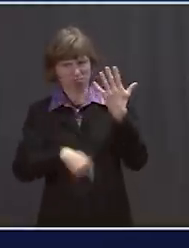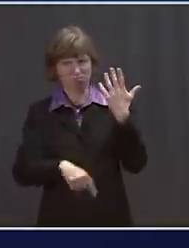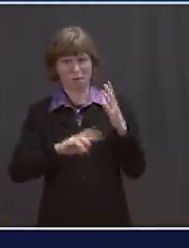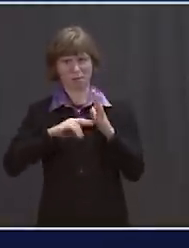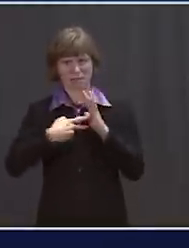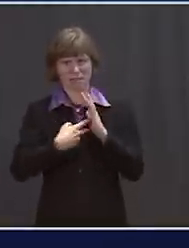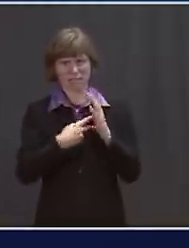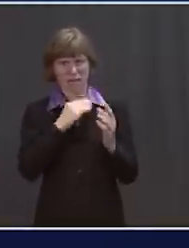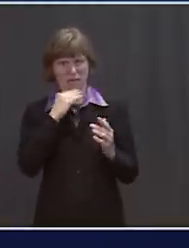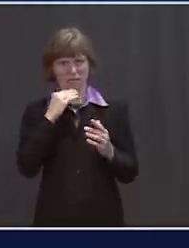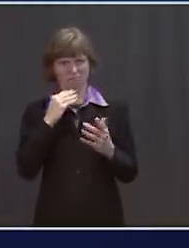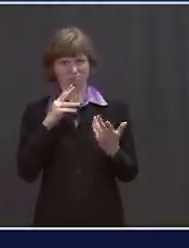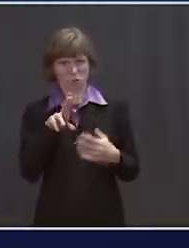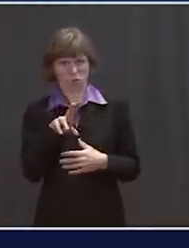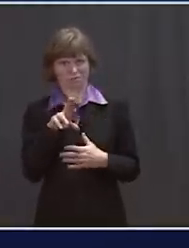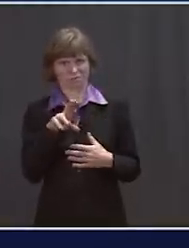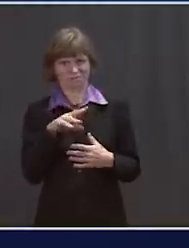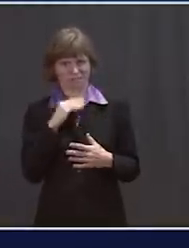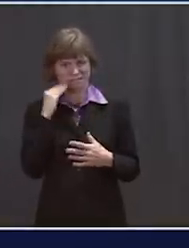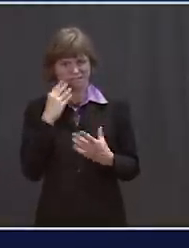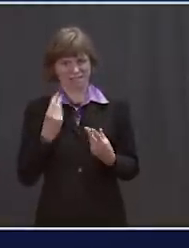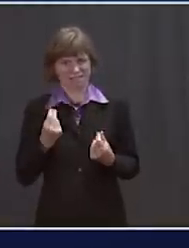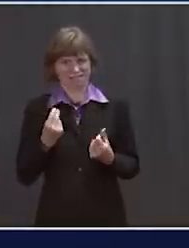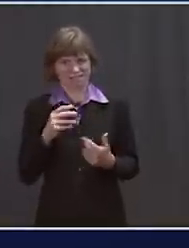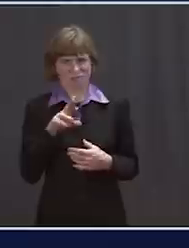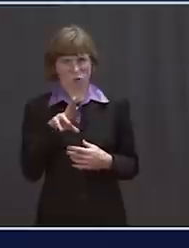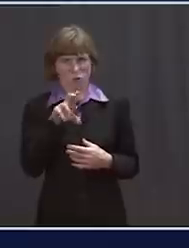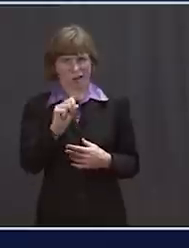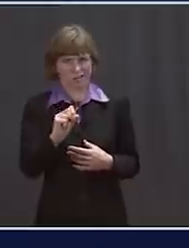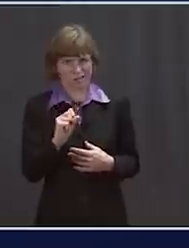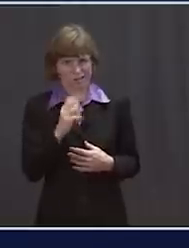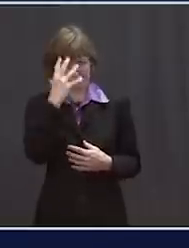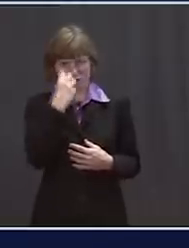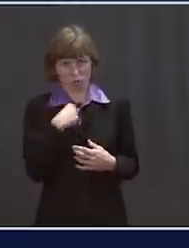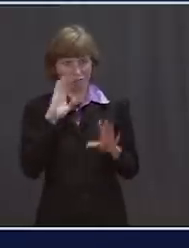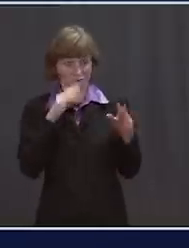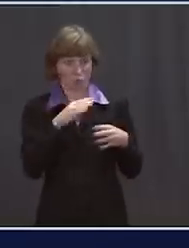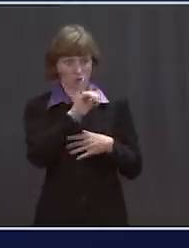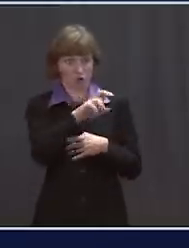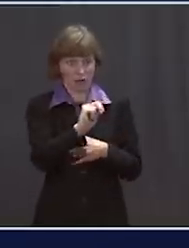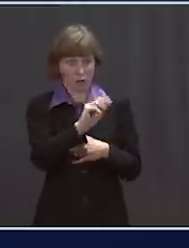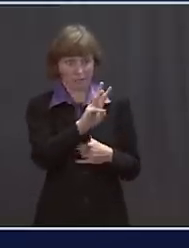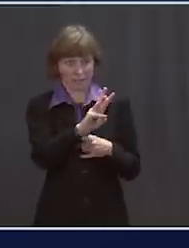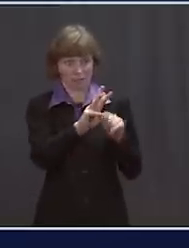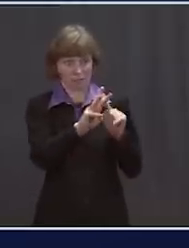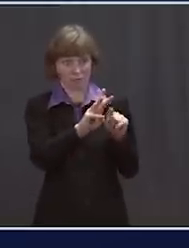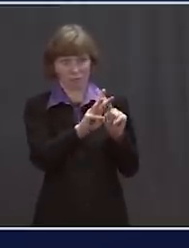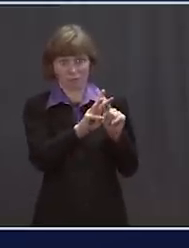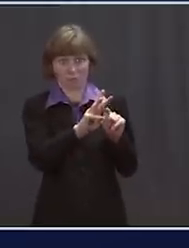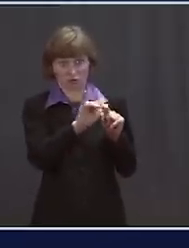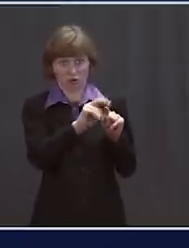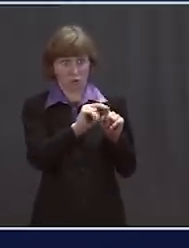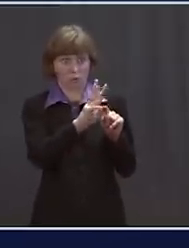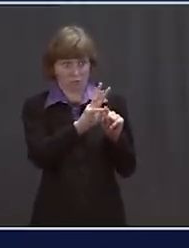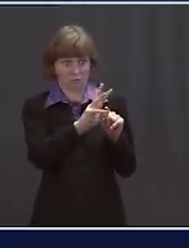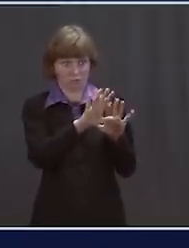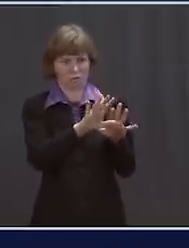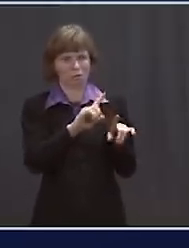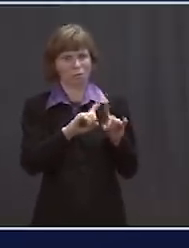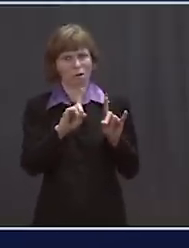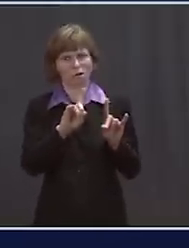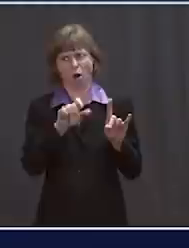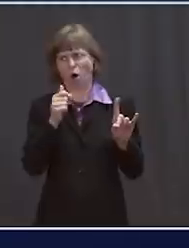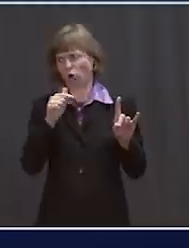terrorists, especially as we see, you know, a lot of focus on the January 6th, and maybe not as much focused on some of the extremism and